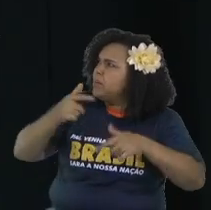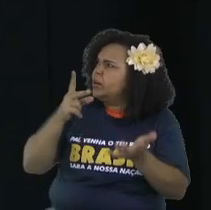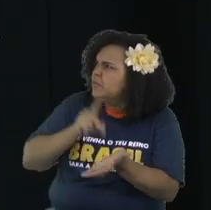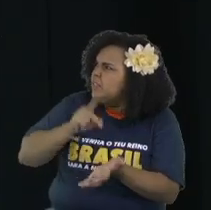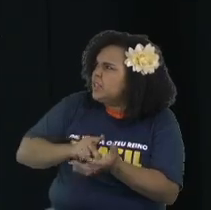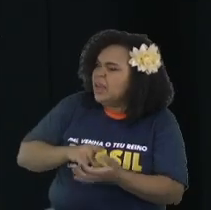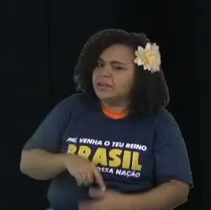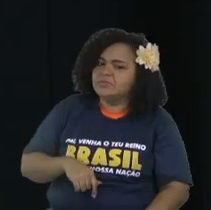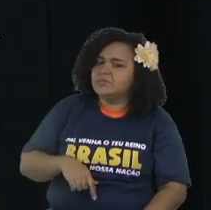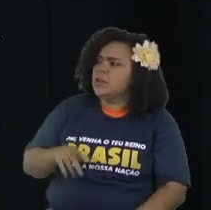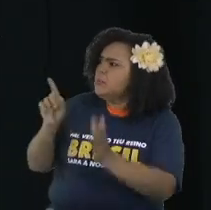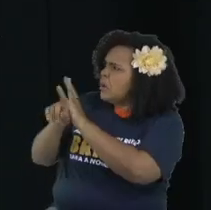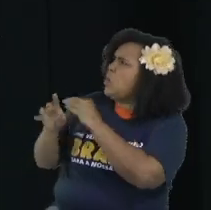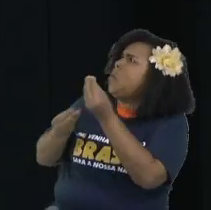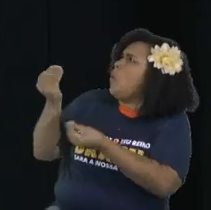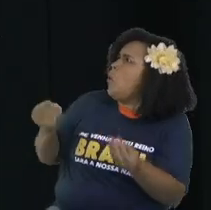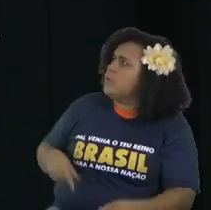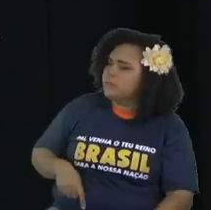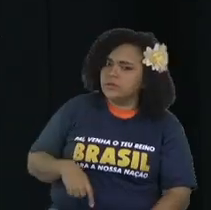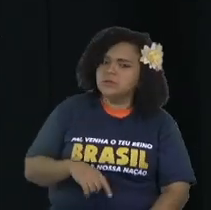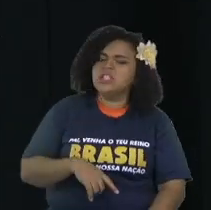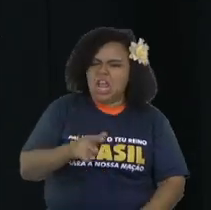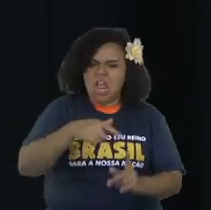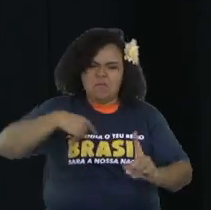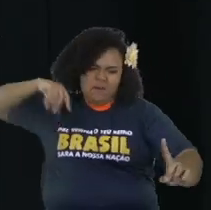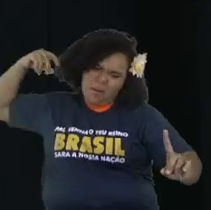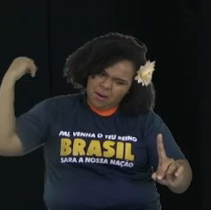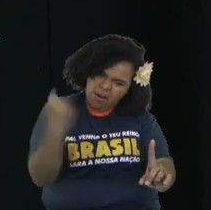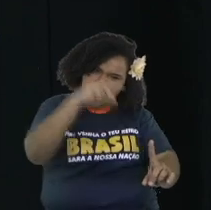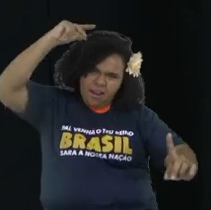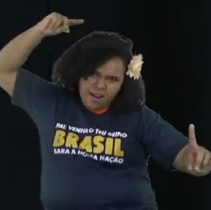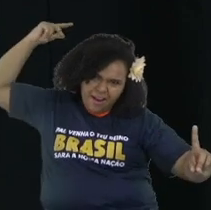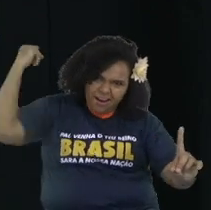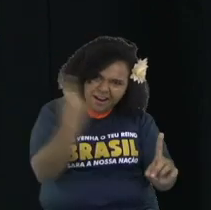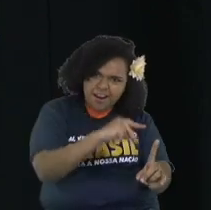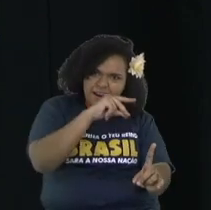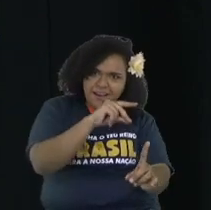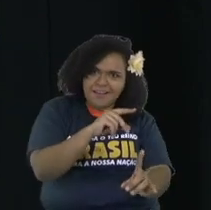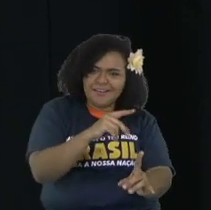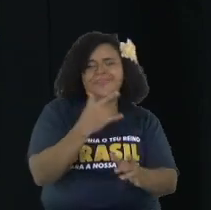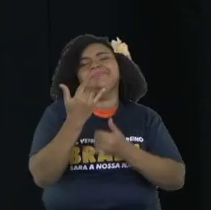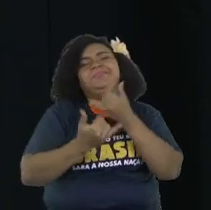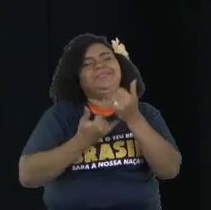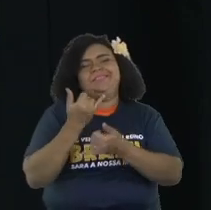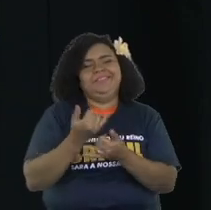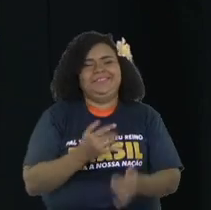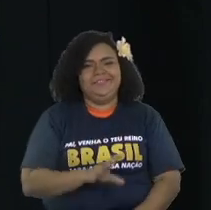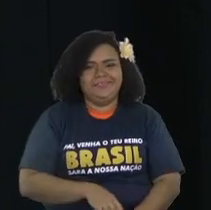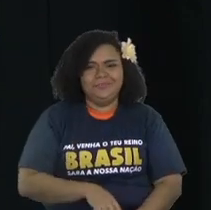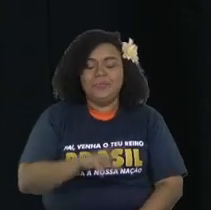how do you how do you do your people work like this and I said I used a whip